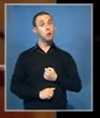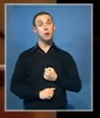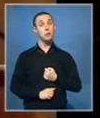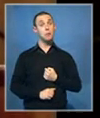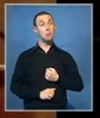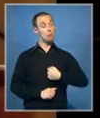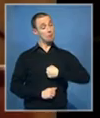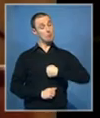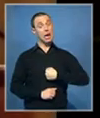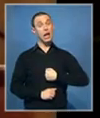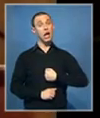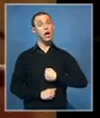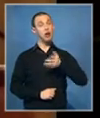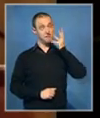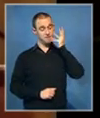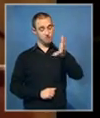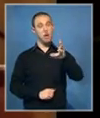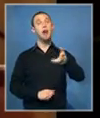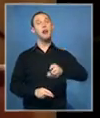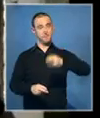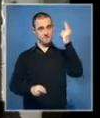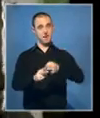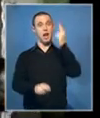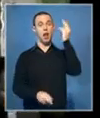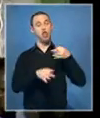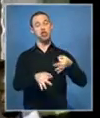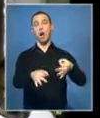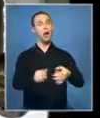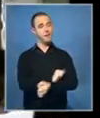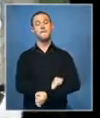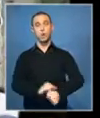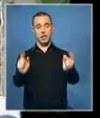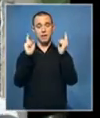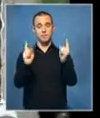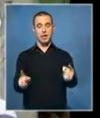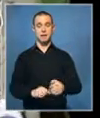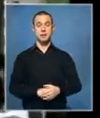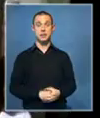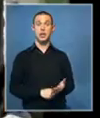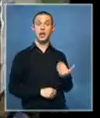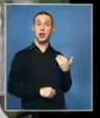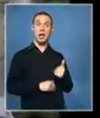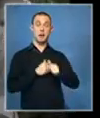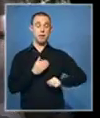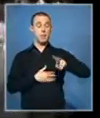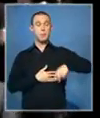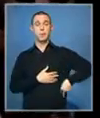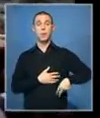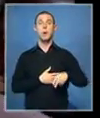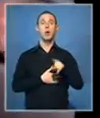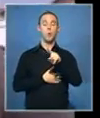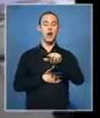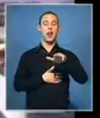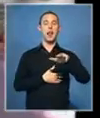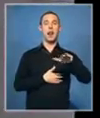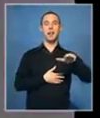serious about bringing this matter to finality without delay. On February 2, 1990, the clerk announced the unbending of all political